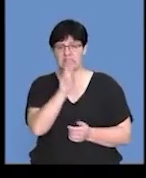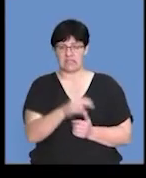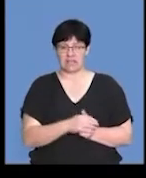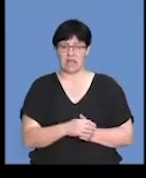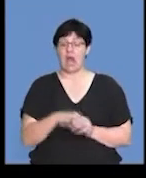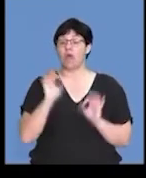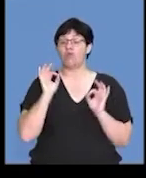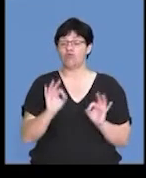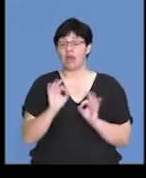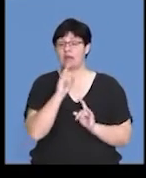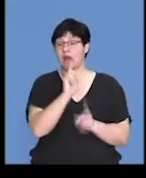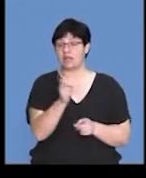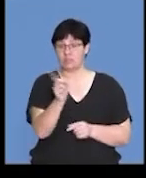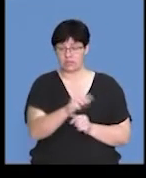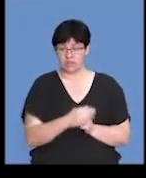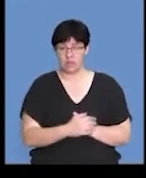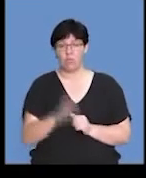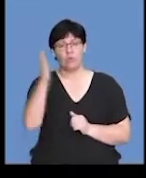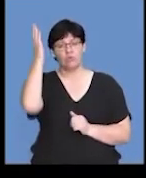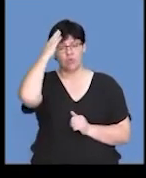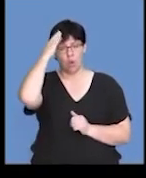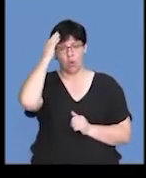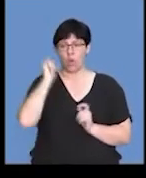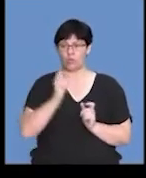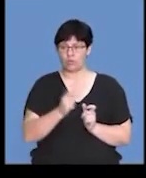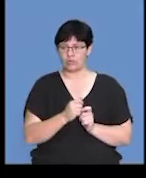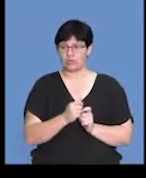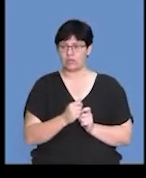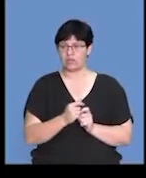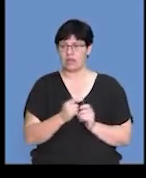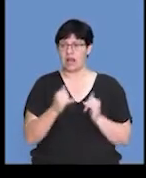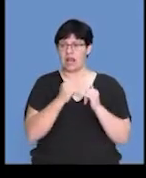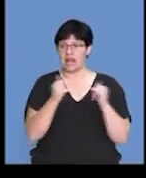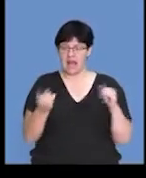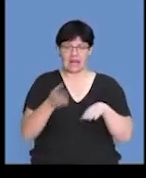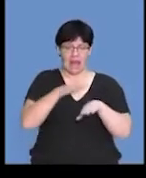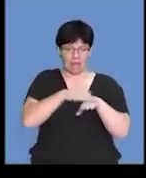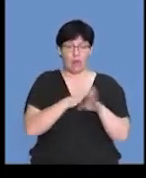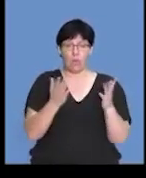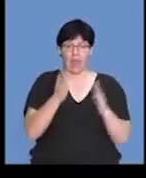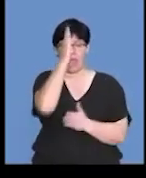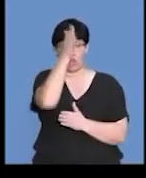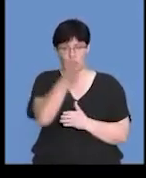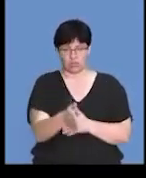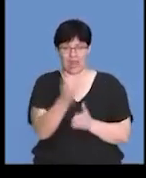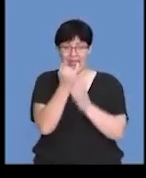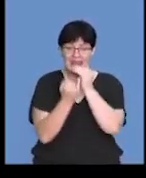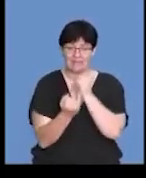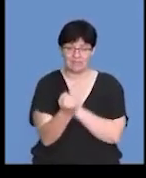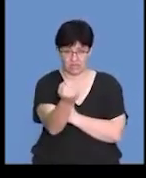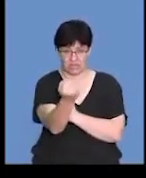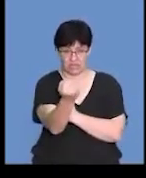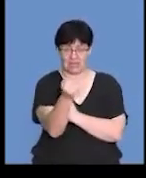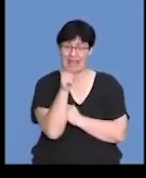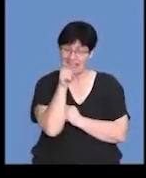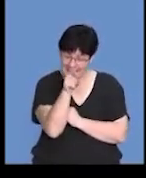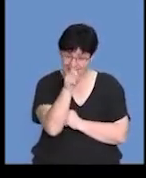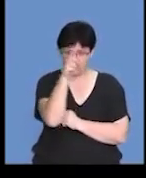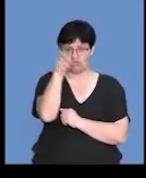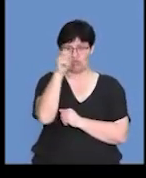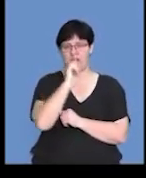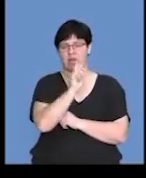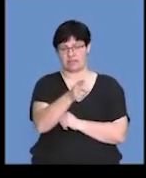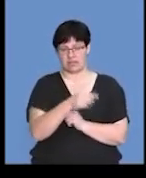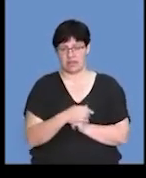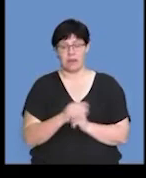correct answer here is that we know that the chromosomes line up at the equator individually, and that's the correct answer.